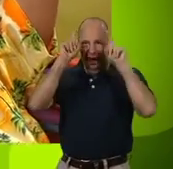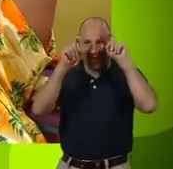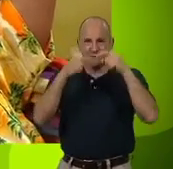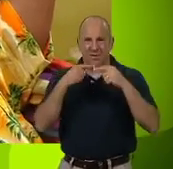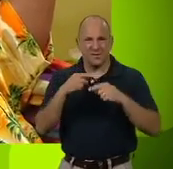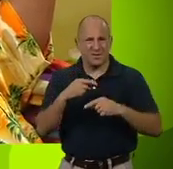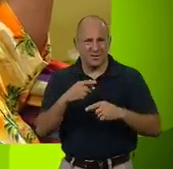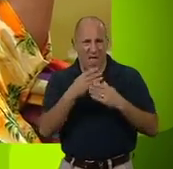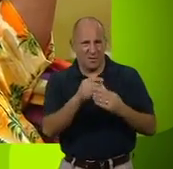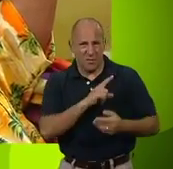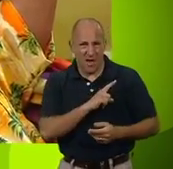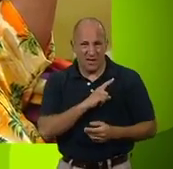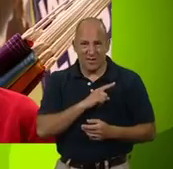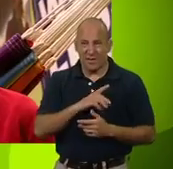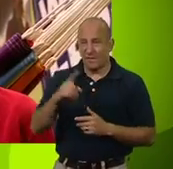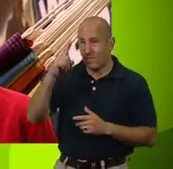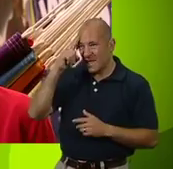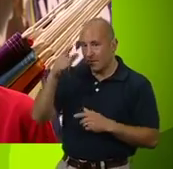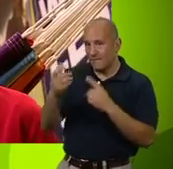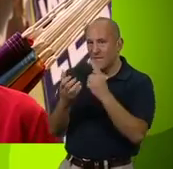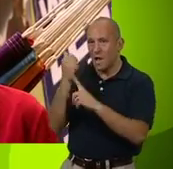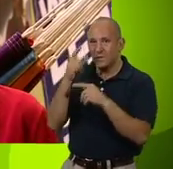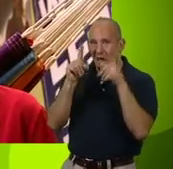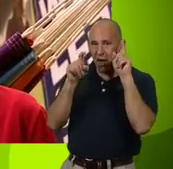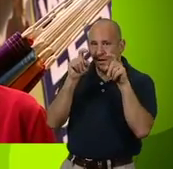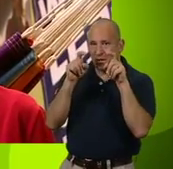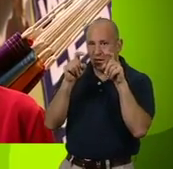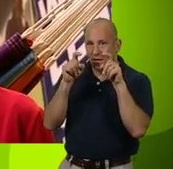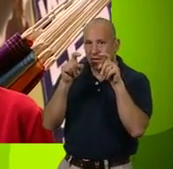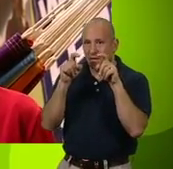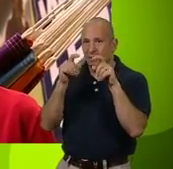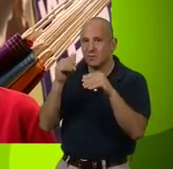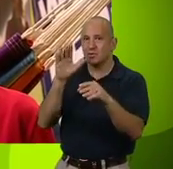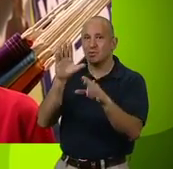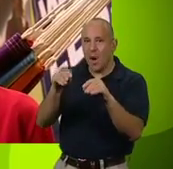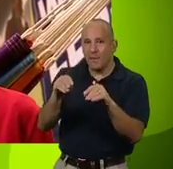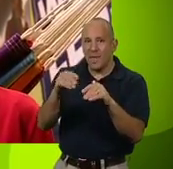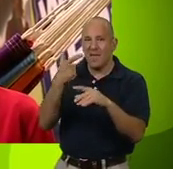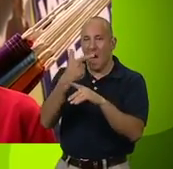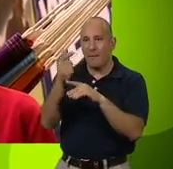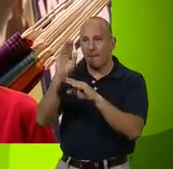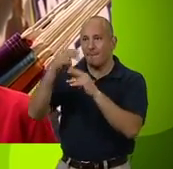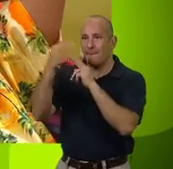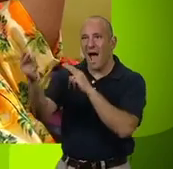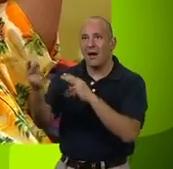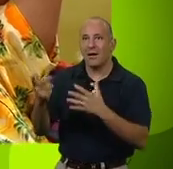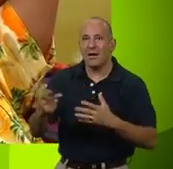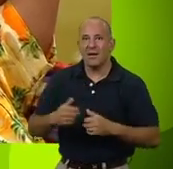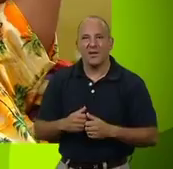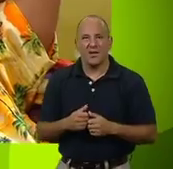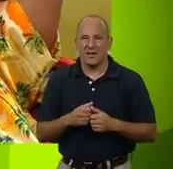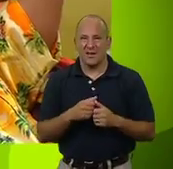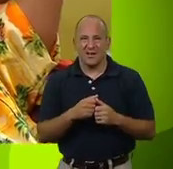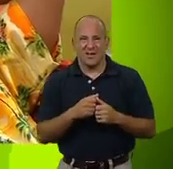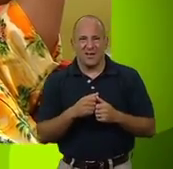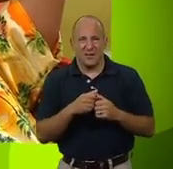Why are you helping him? Because he thinks I've found him an alien. If he gets what he wants, may stop and put Danny's camcorder back before it gets broken. Yeah, that plan